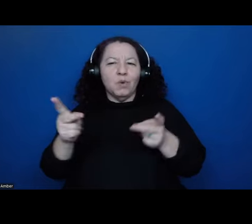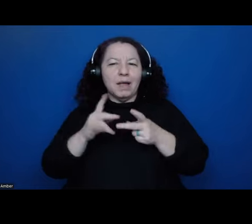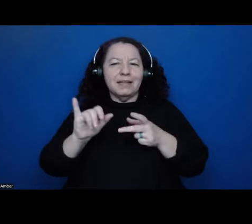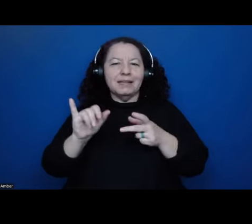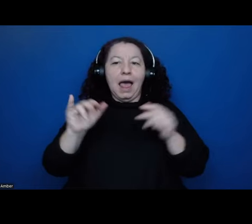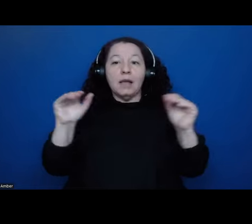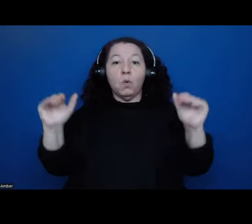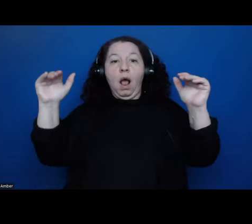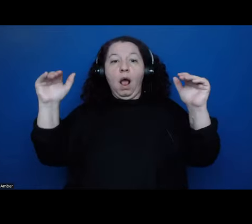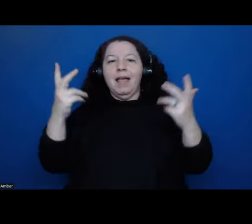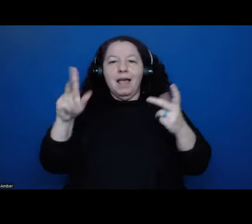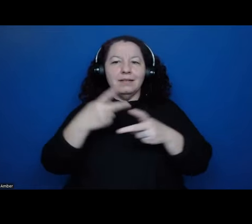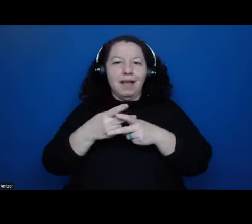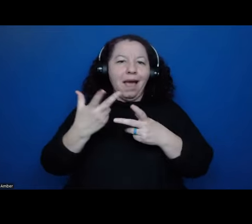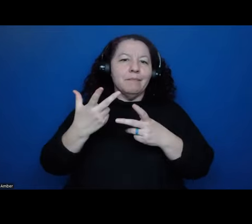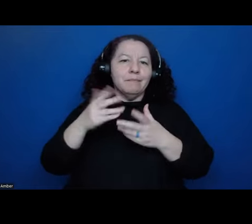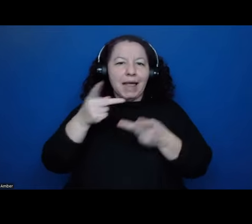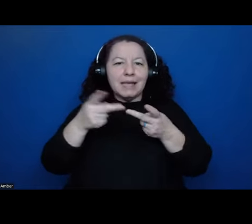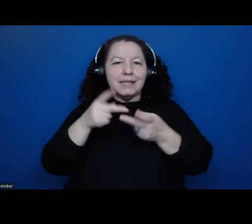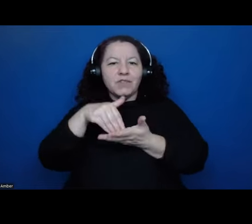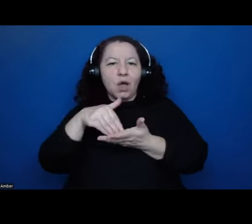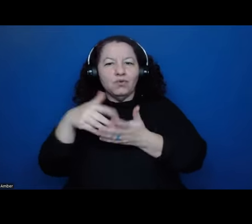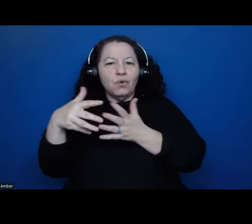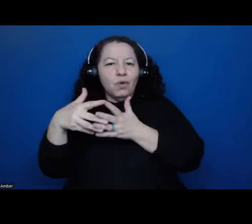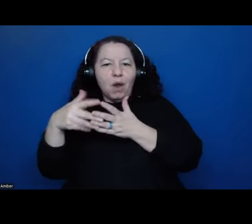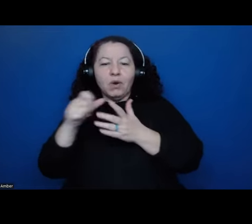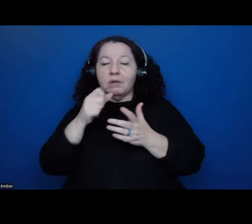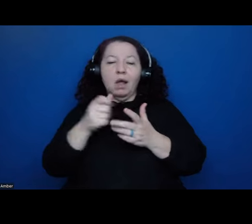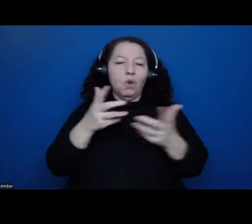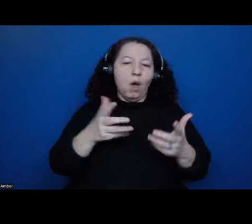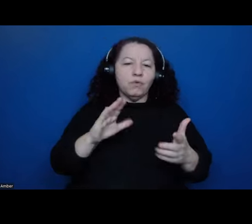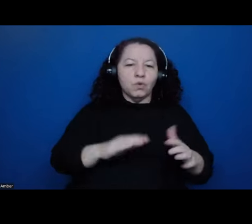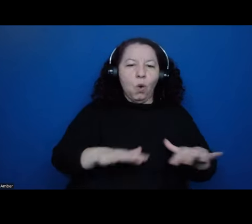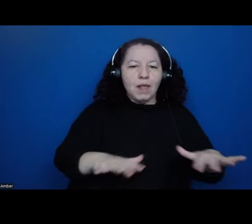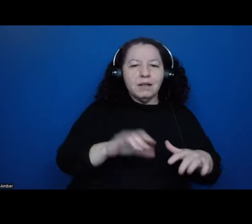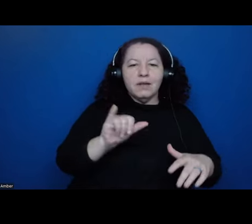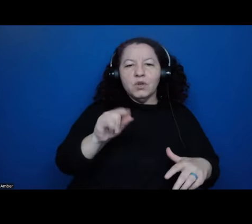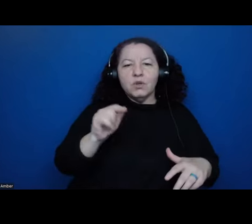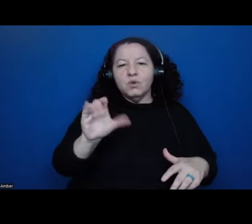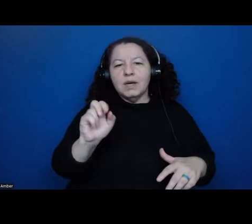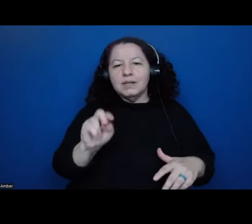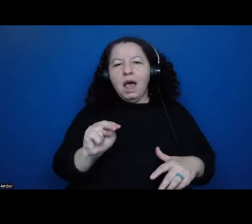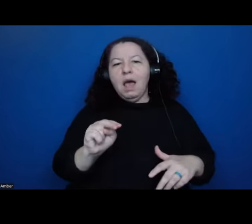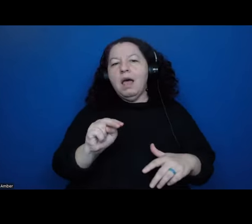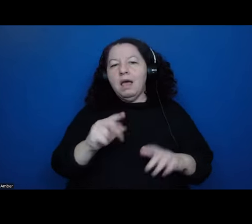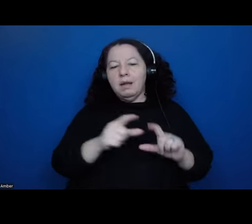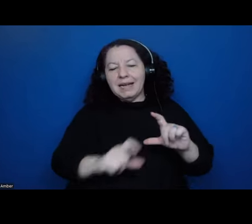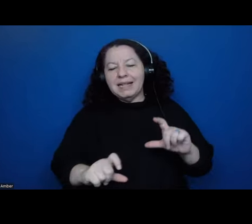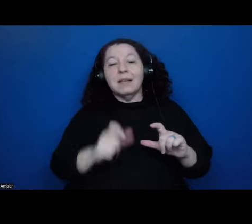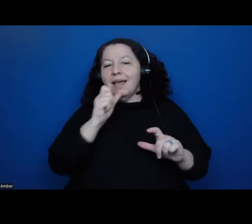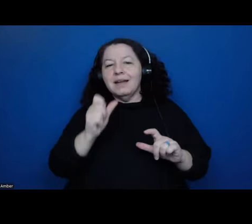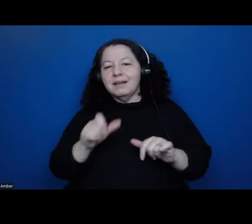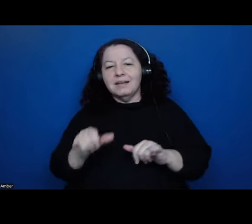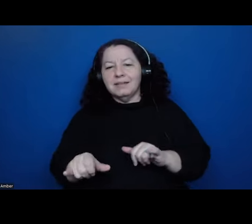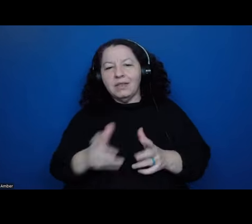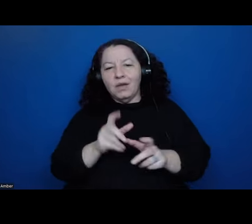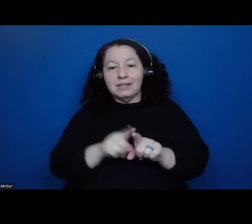the hot tropical lowlands of the Yucatan Peninsula. And so they didn't inhabit those areas as much, but also there were more disease vectors